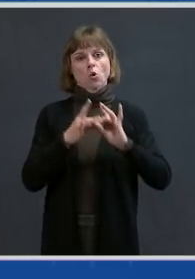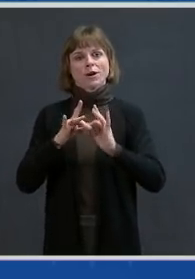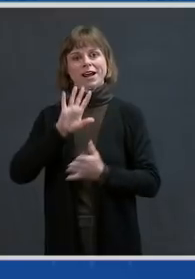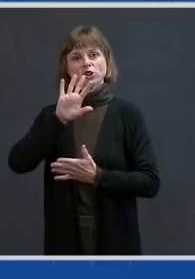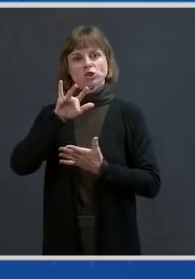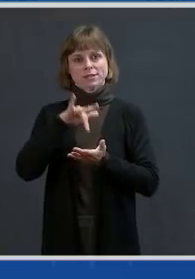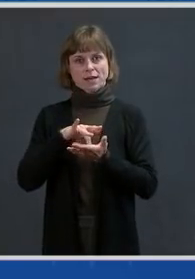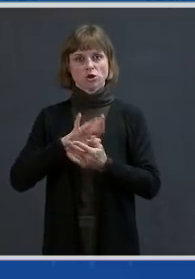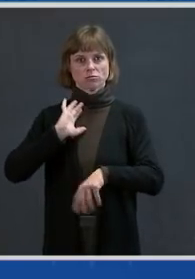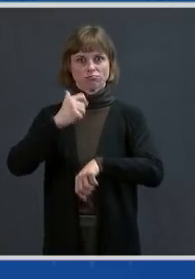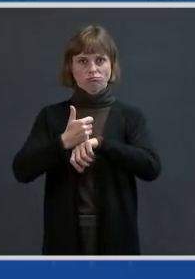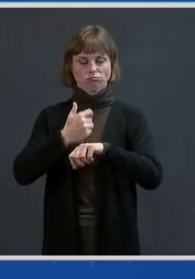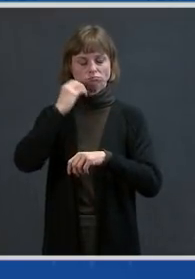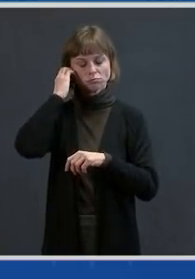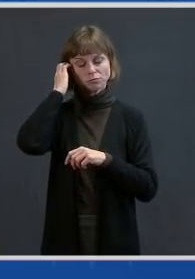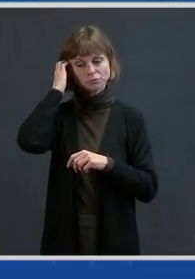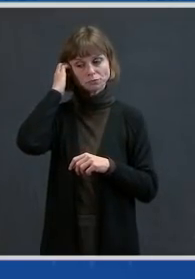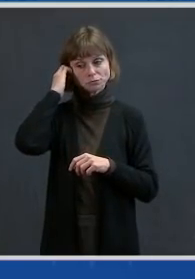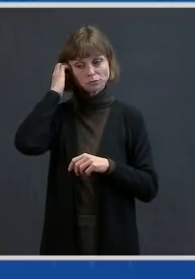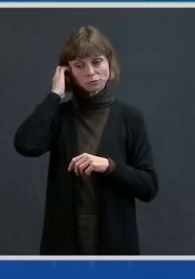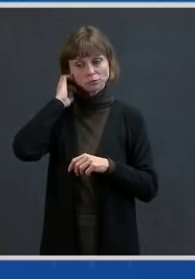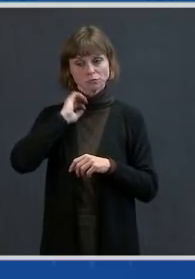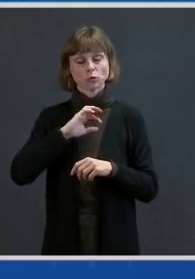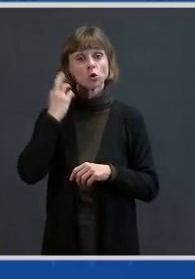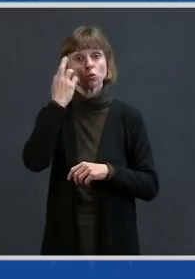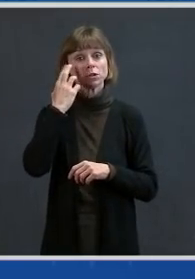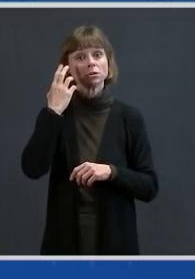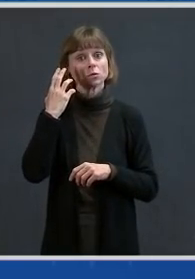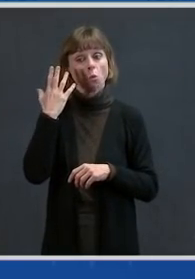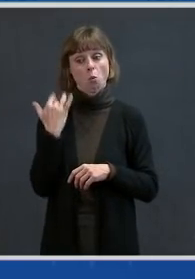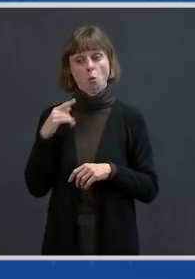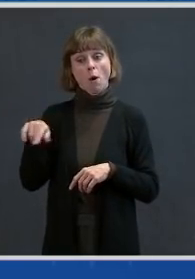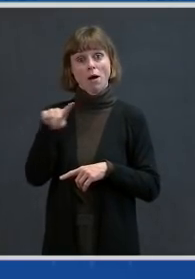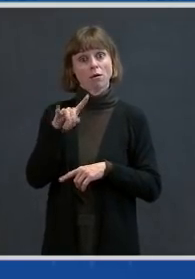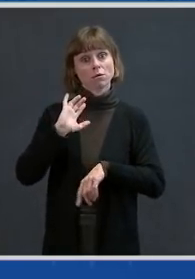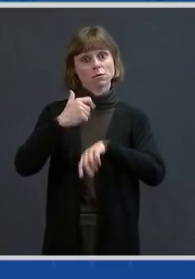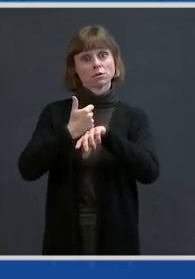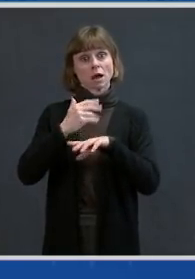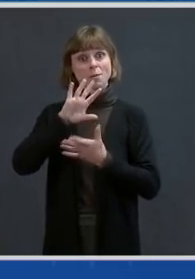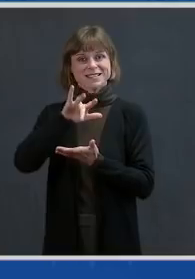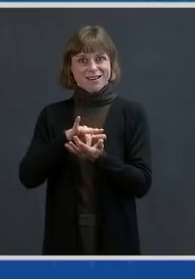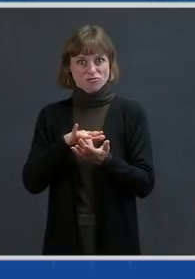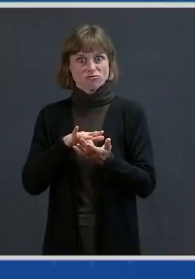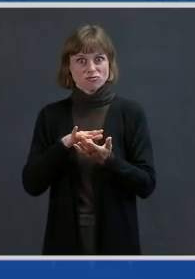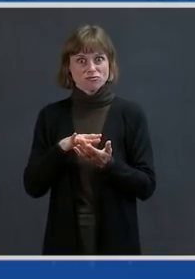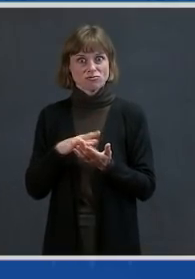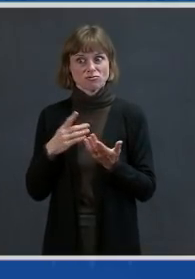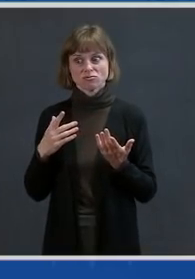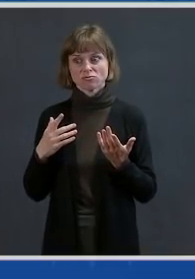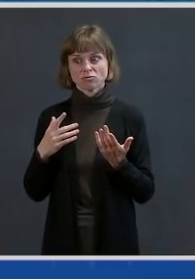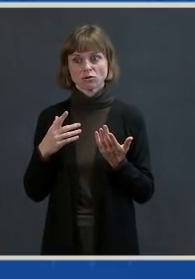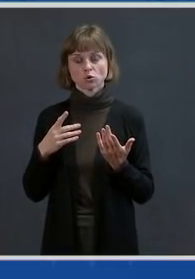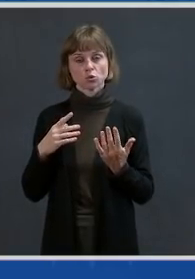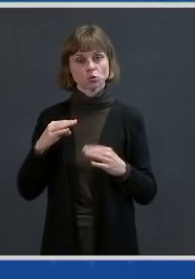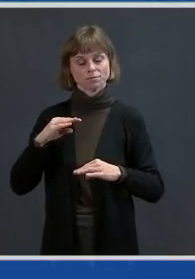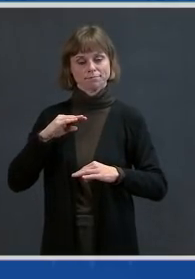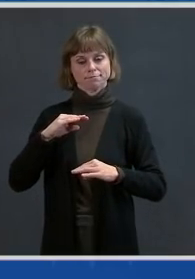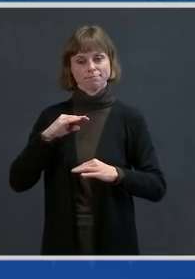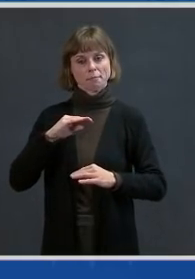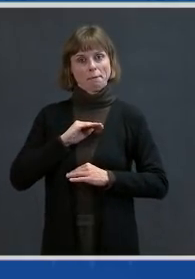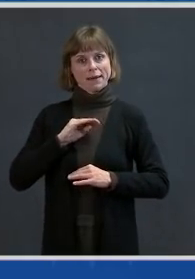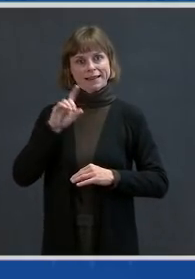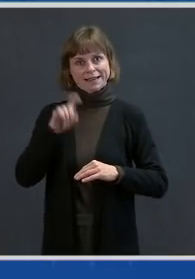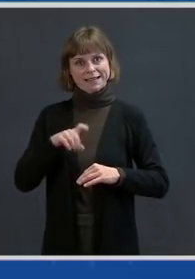precisely the purpose of these centers is to meet the needs, the use cases that we have for